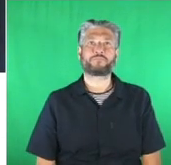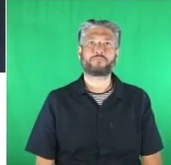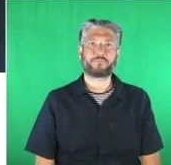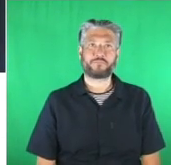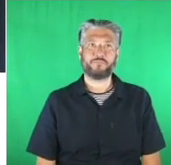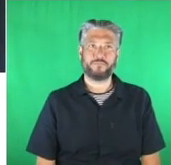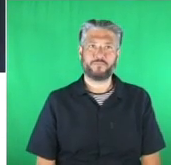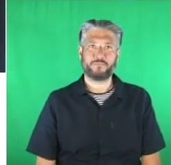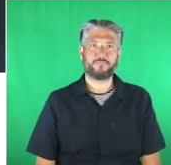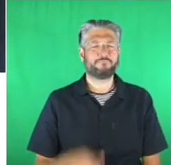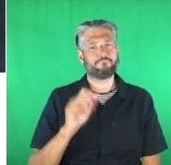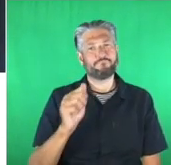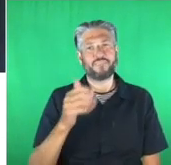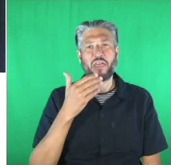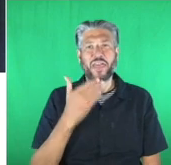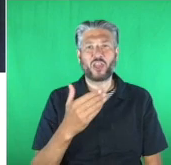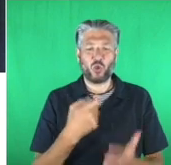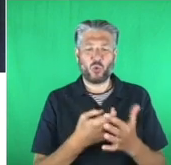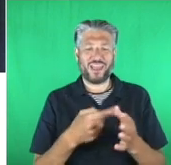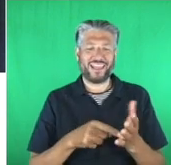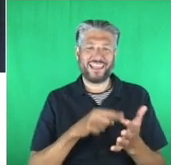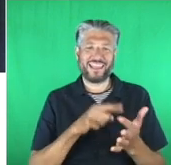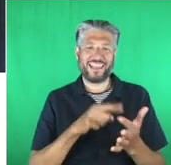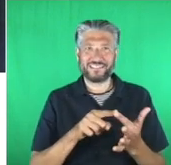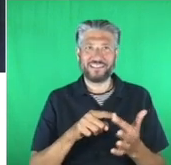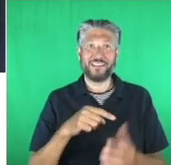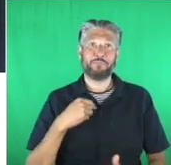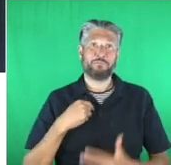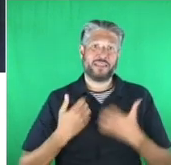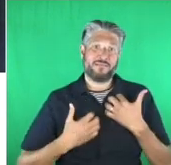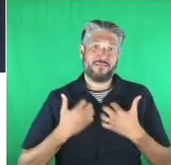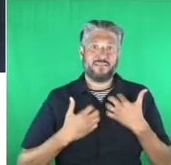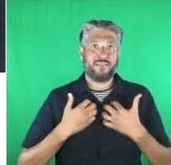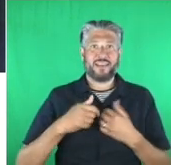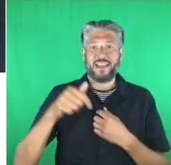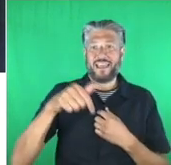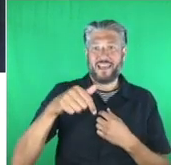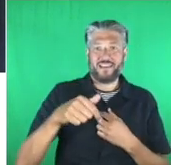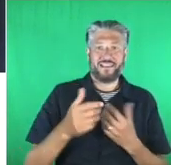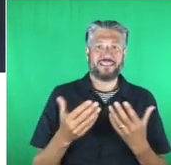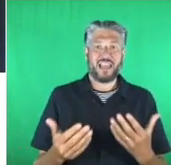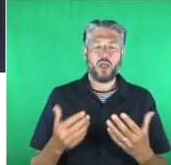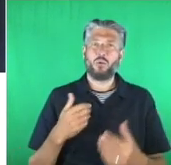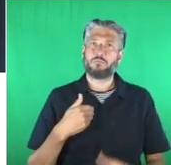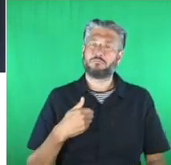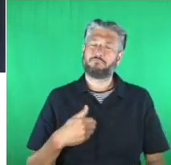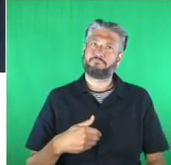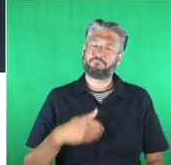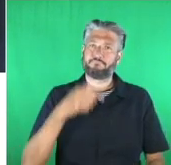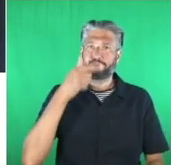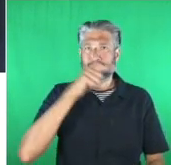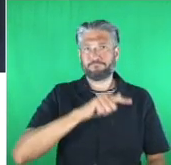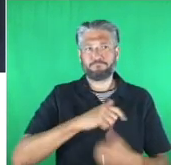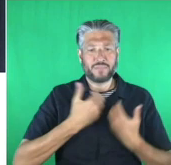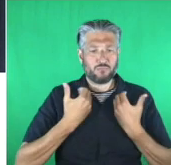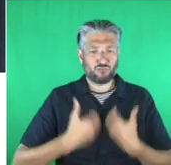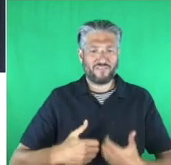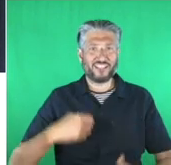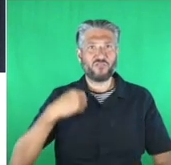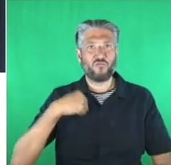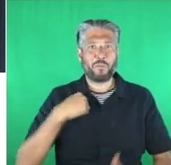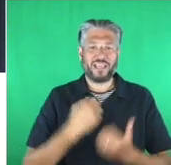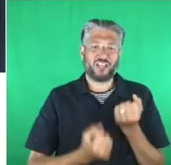Thanks Kate. I'm very excited to be here and I'd like to say what a privilege it is to be a judge on this year's Tech for Good Awards